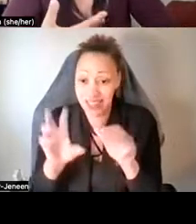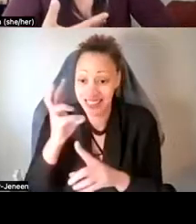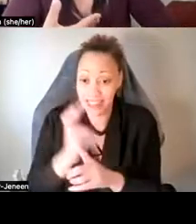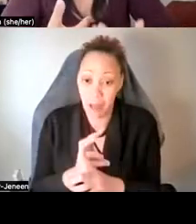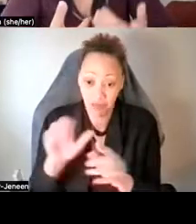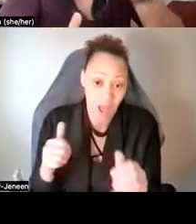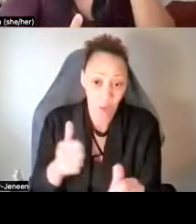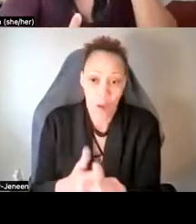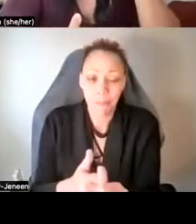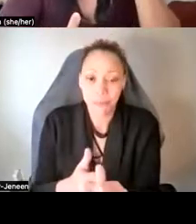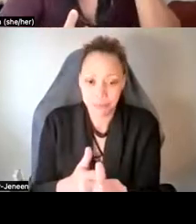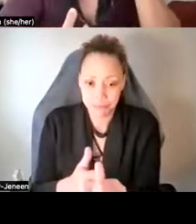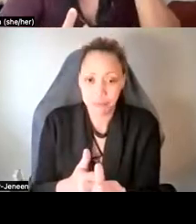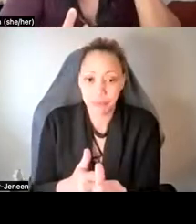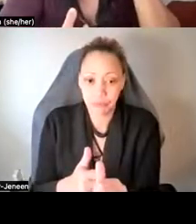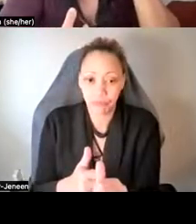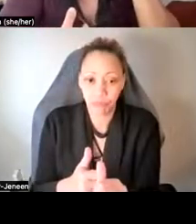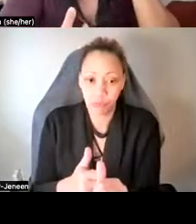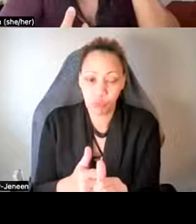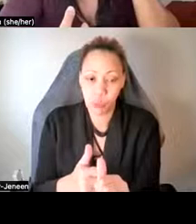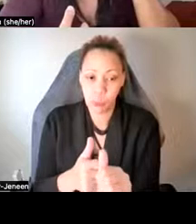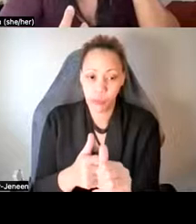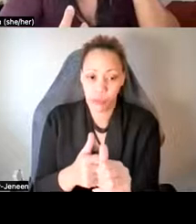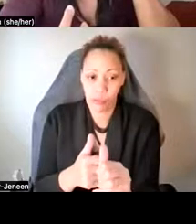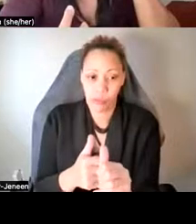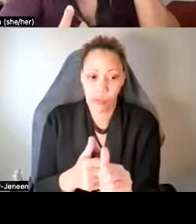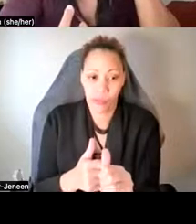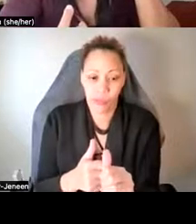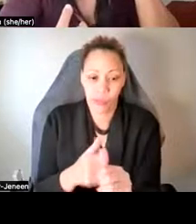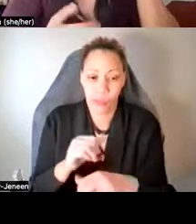is the unblinding. Um, and, um,